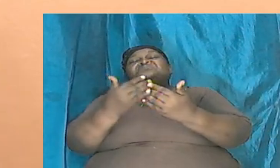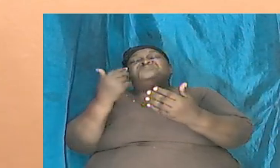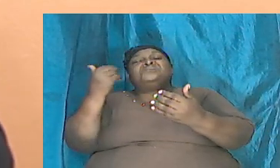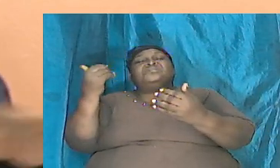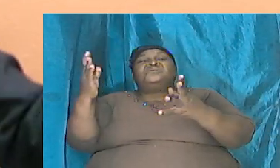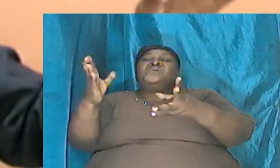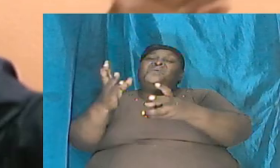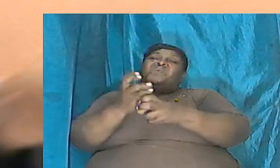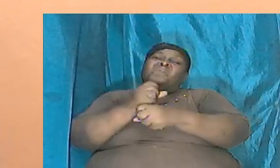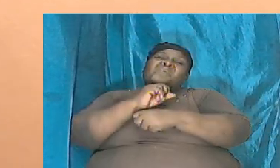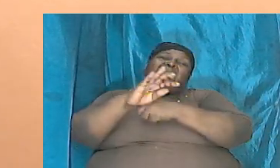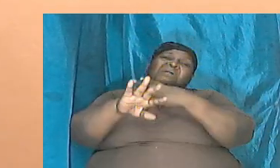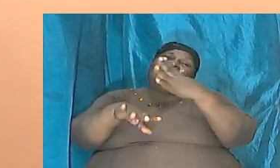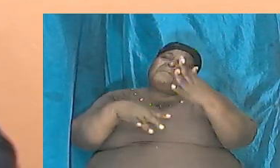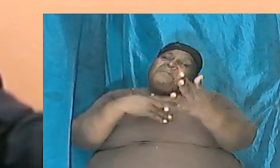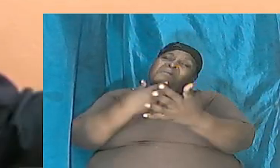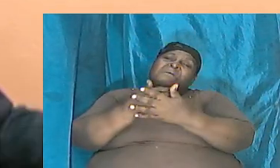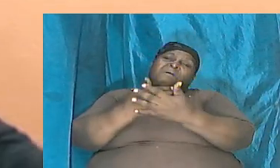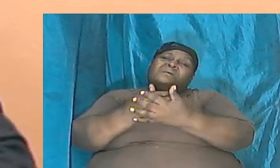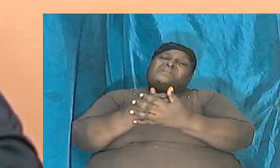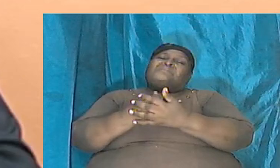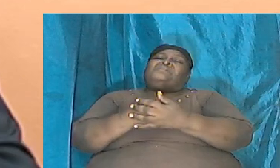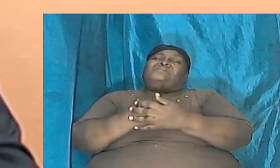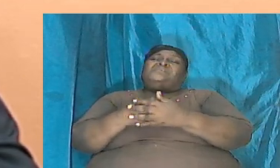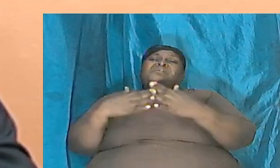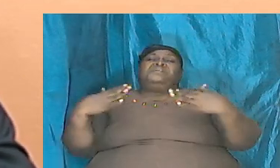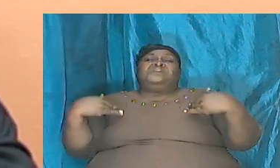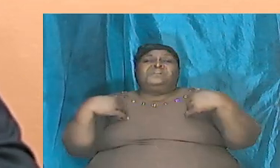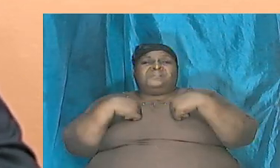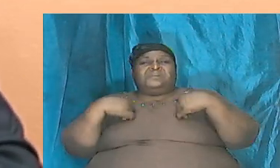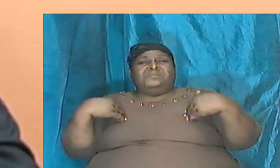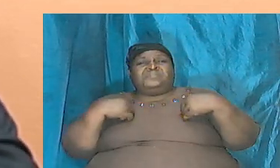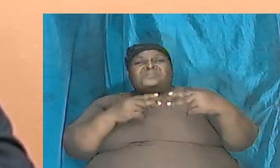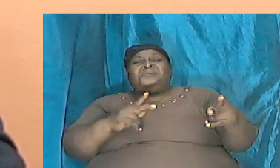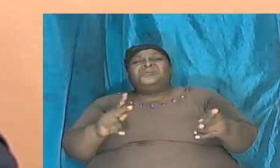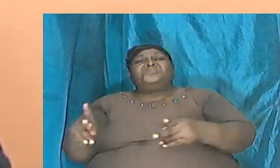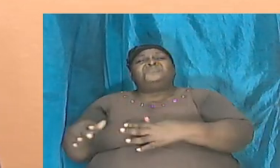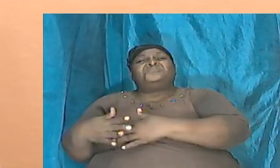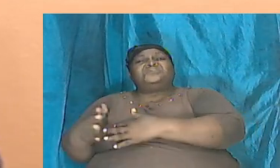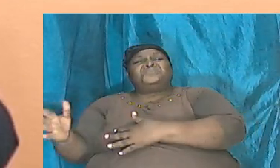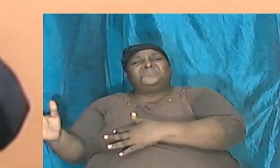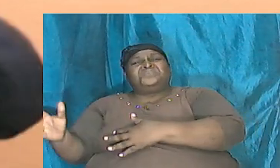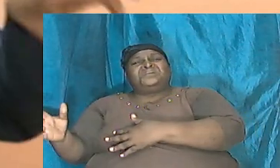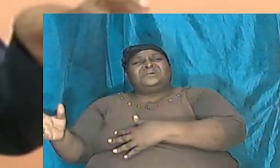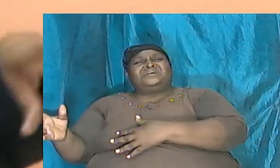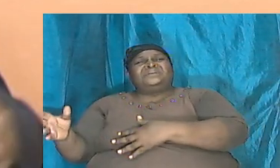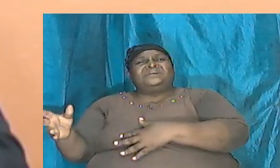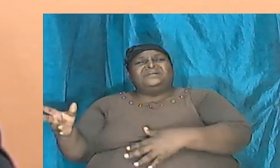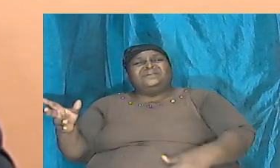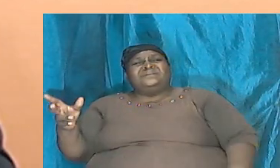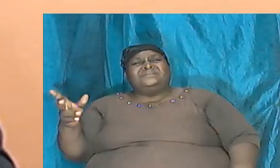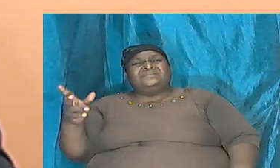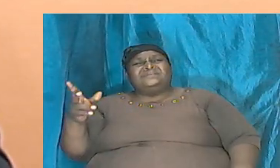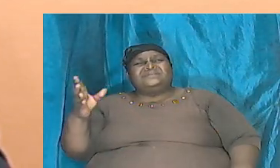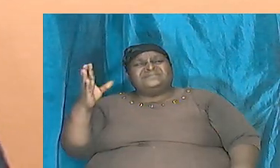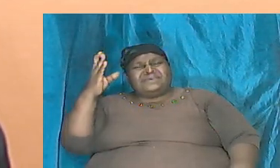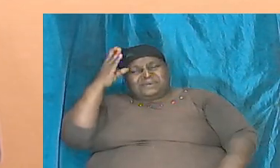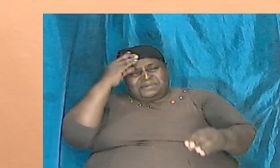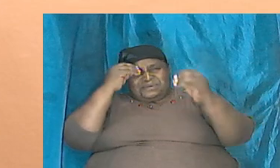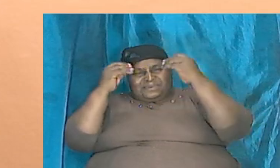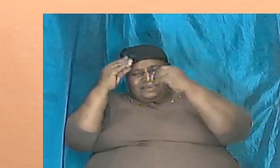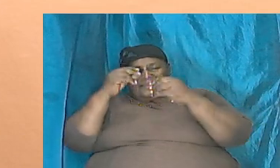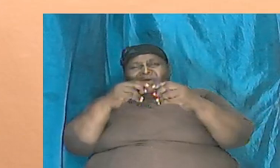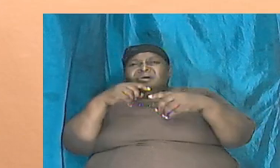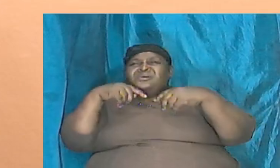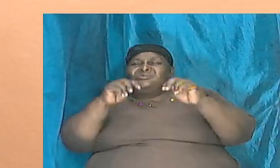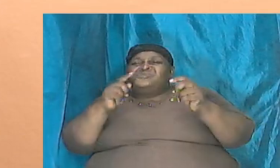all of that so put aside the skeptics put aside those who try